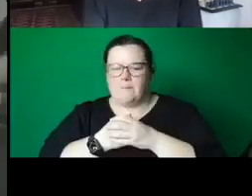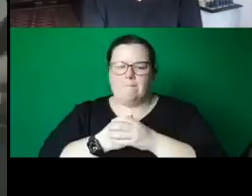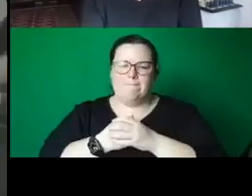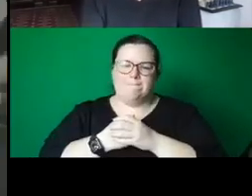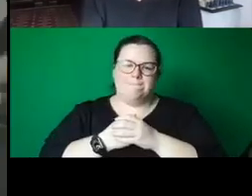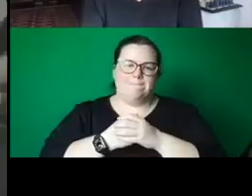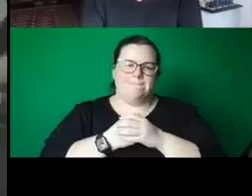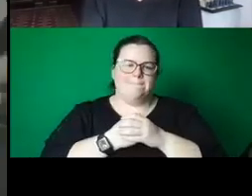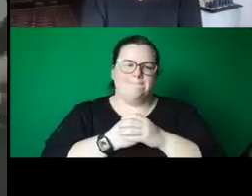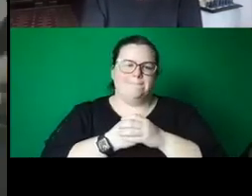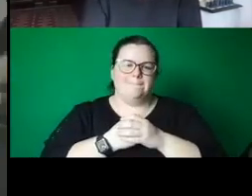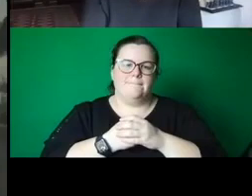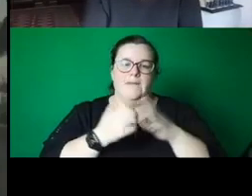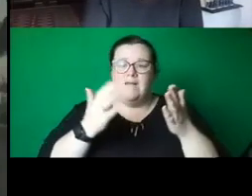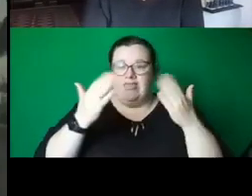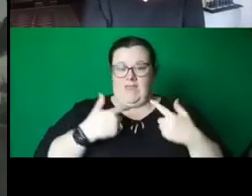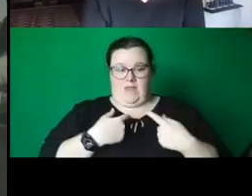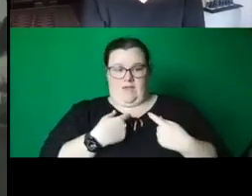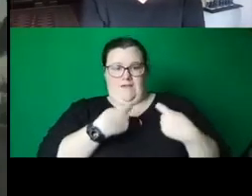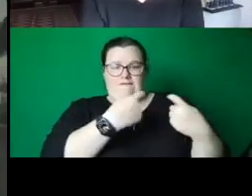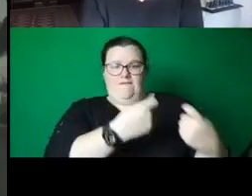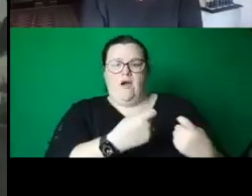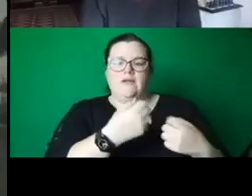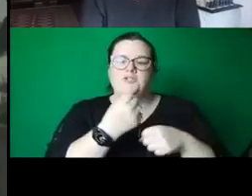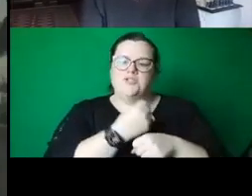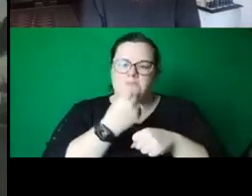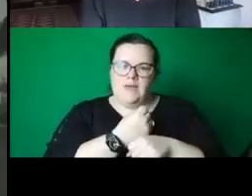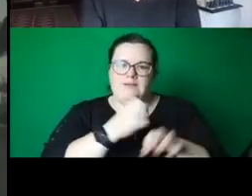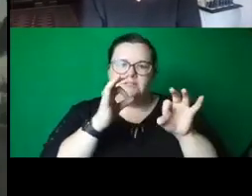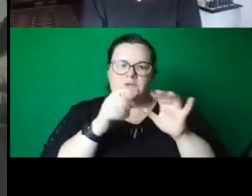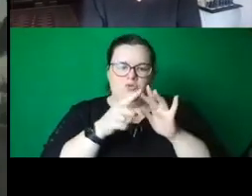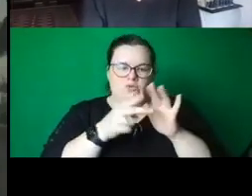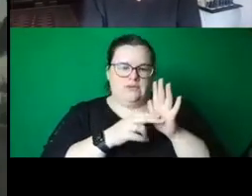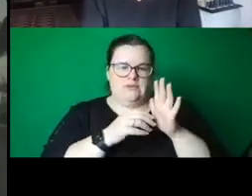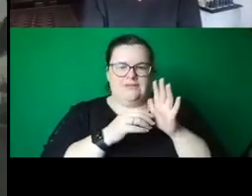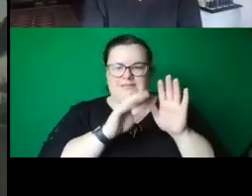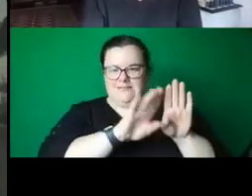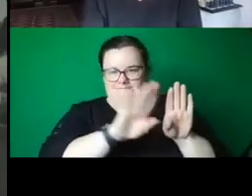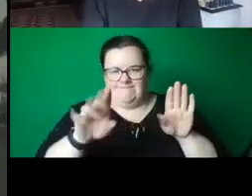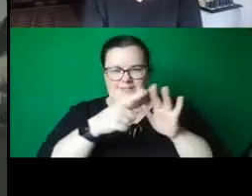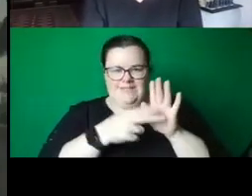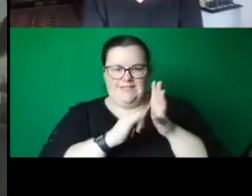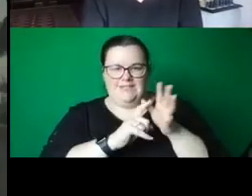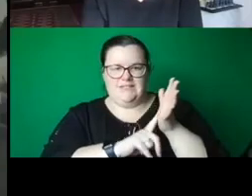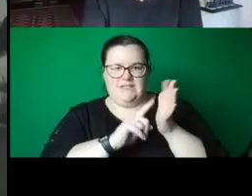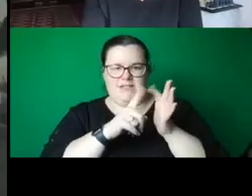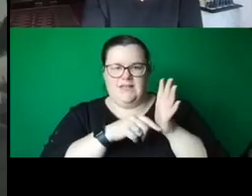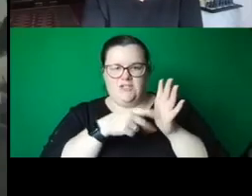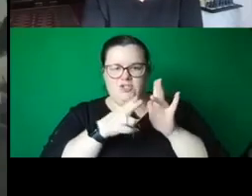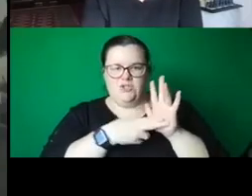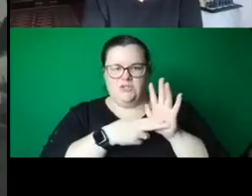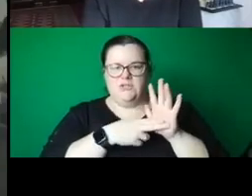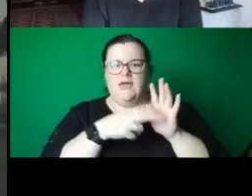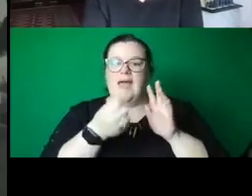Soon after, I was invited to create a stage installation for a music video by Okenio. The song is called Anthropology.